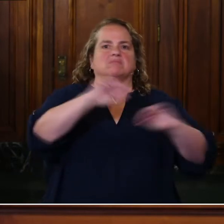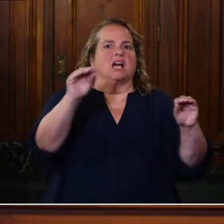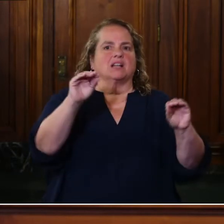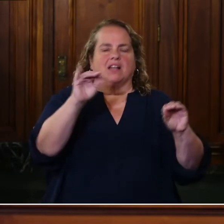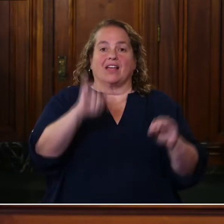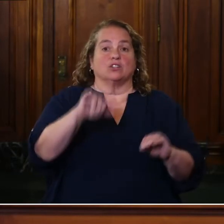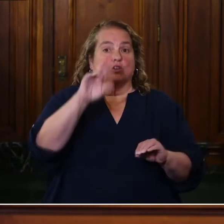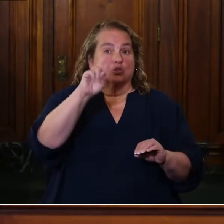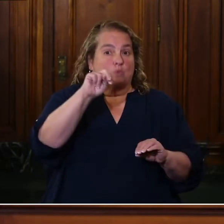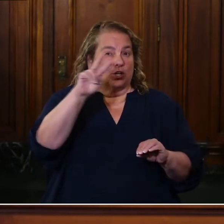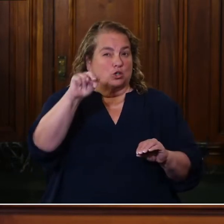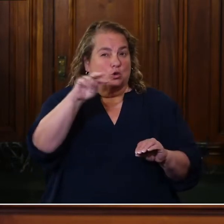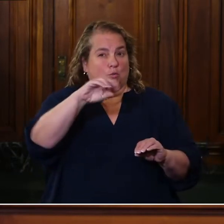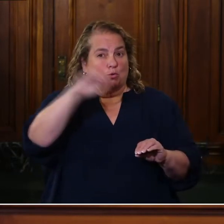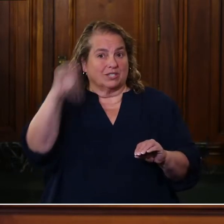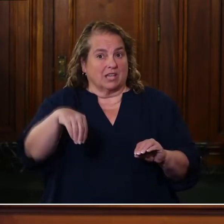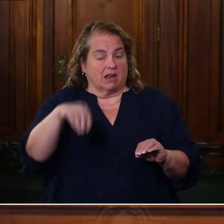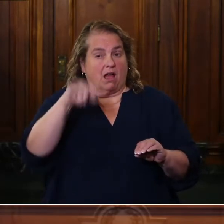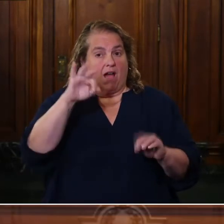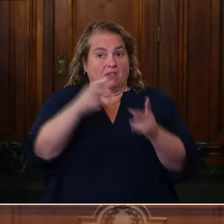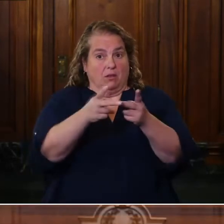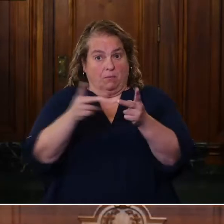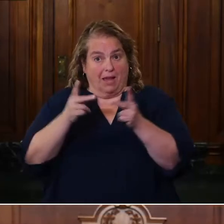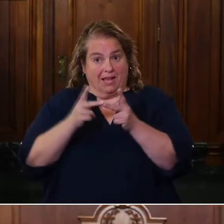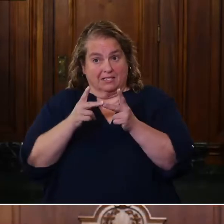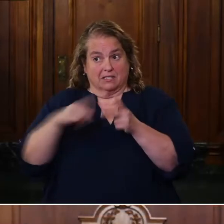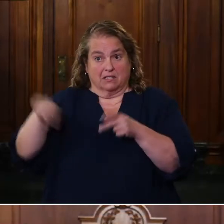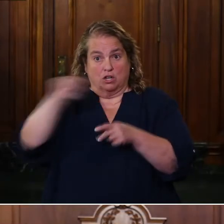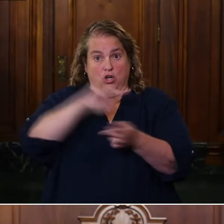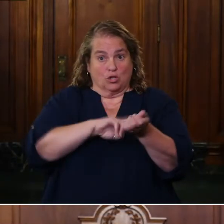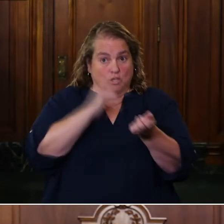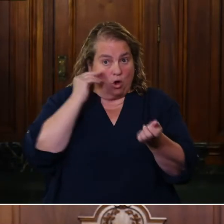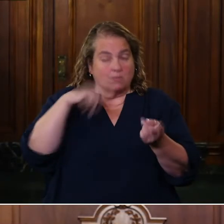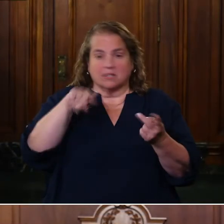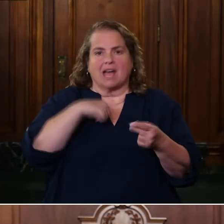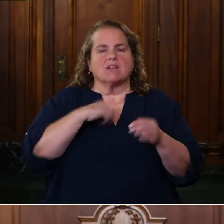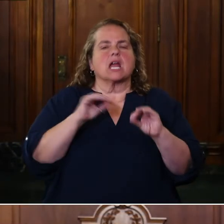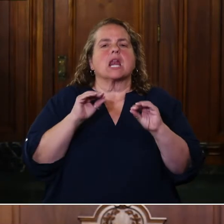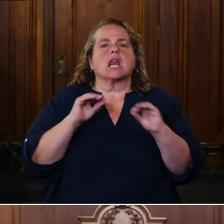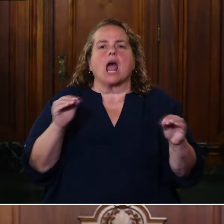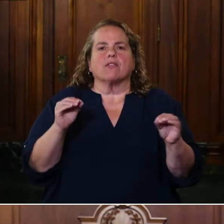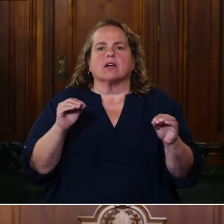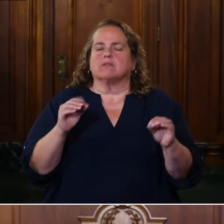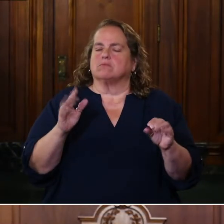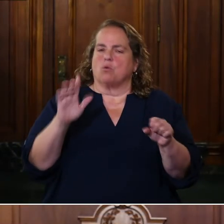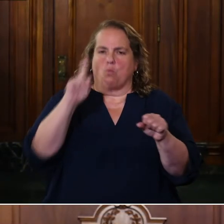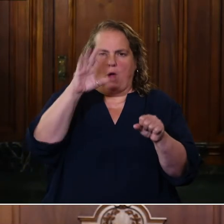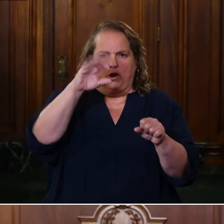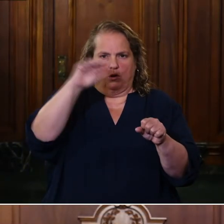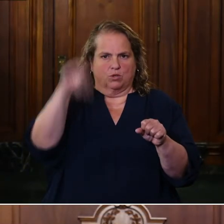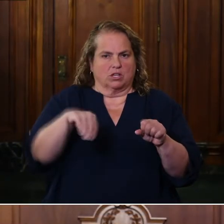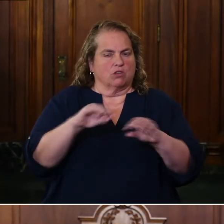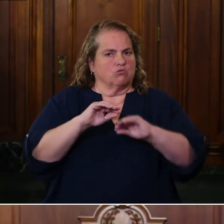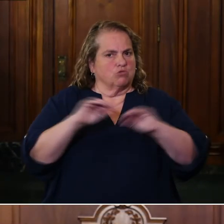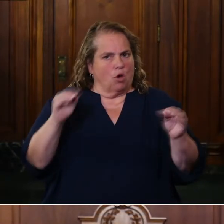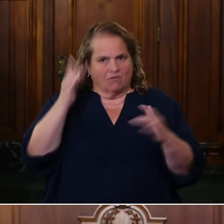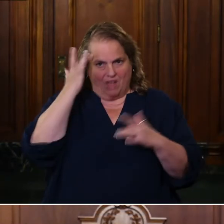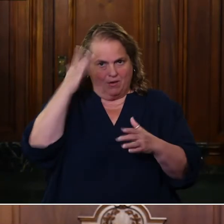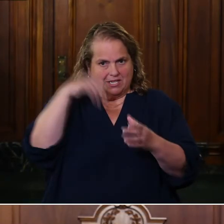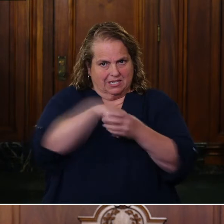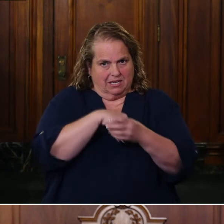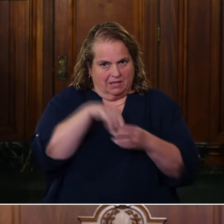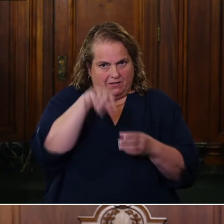that we have tested have come back completely negative, completely free of the virus. So